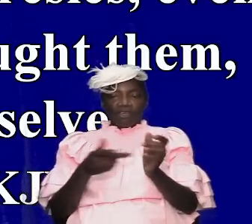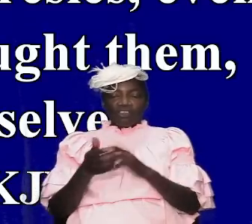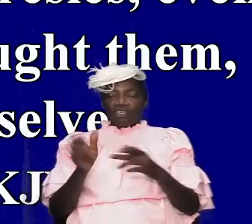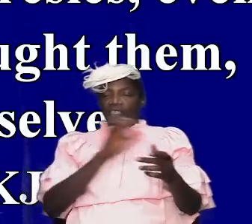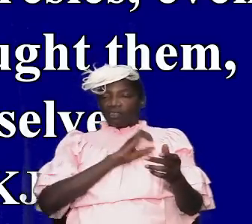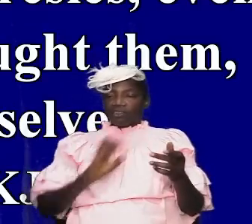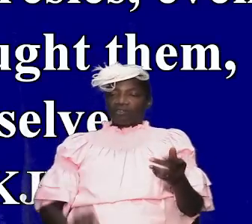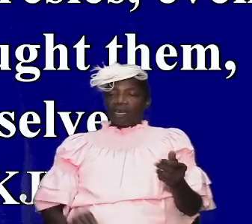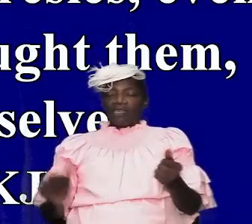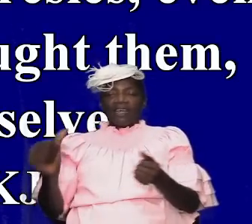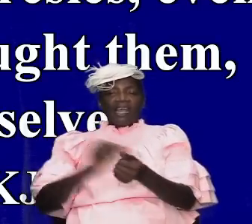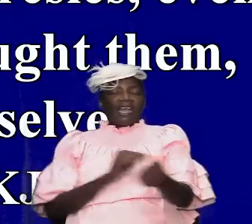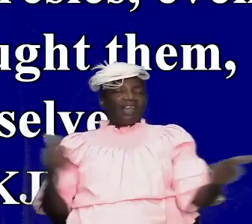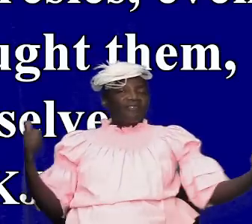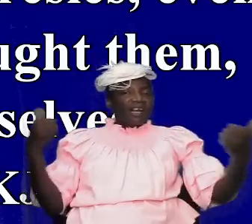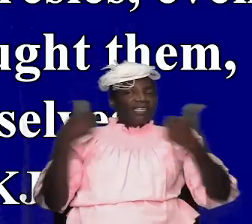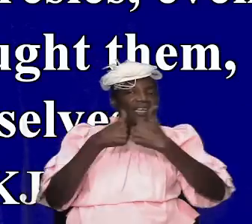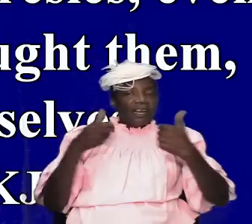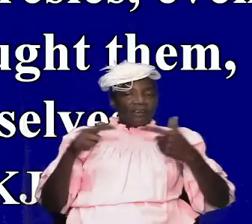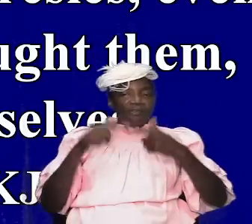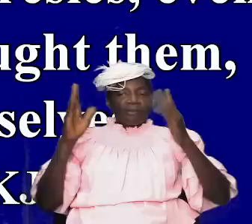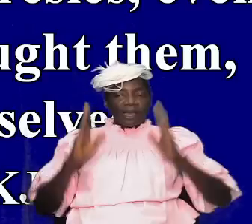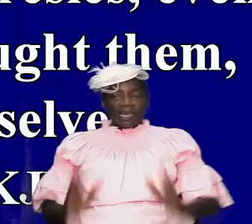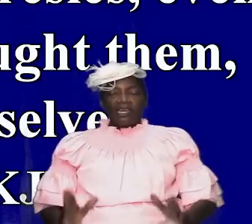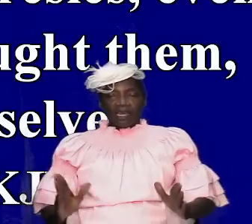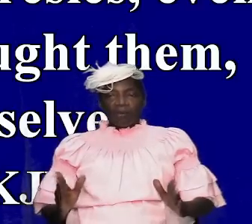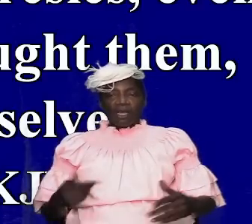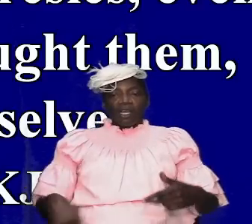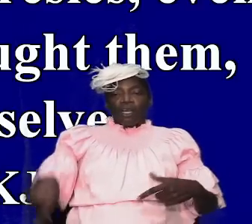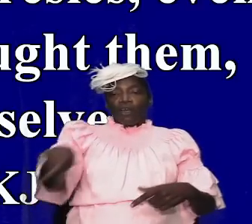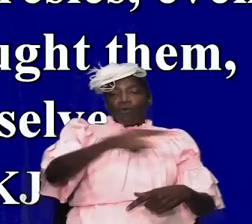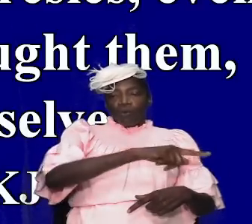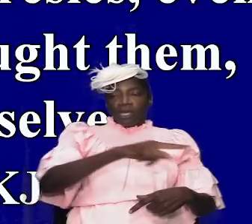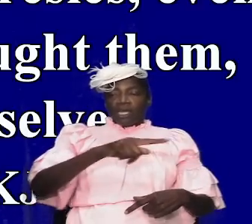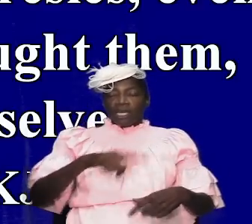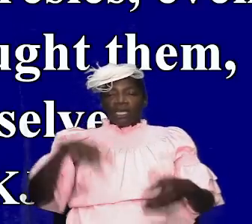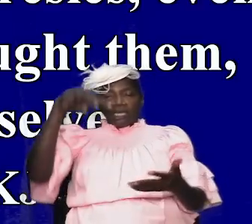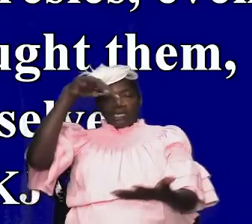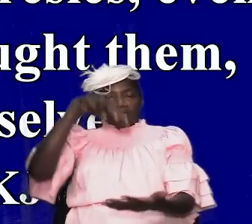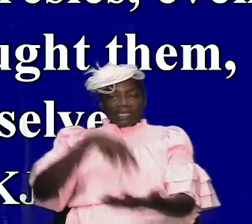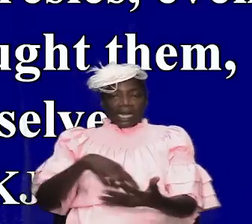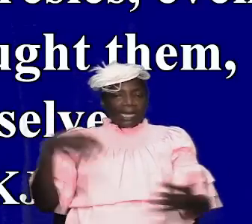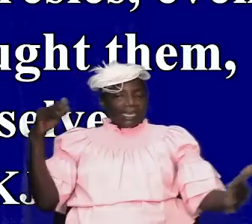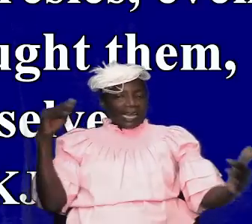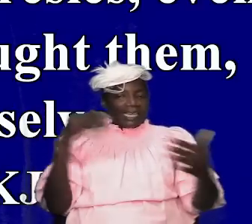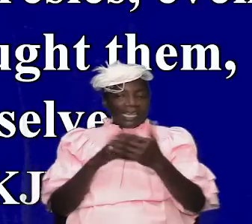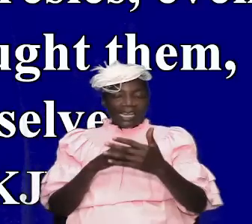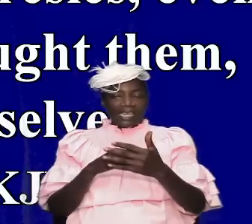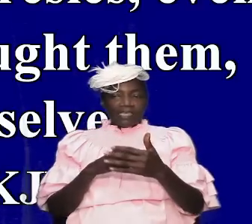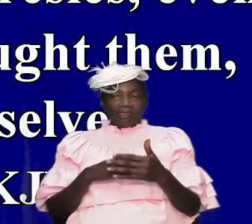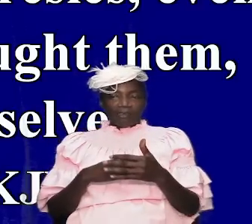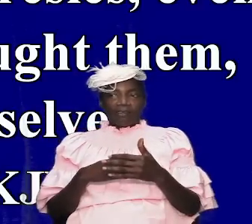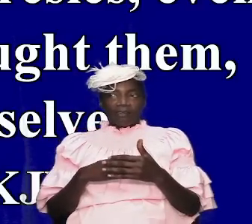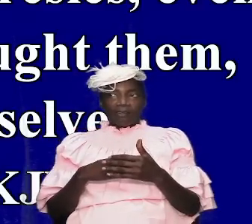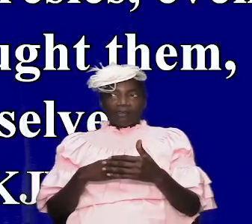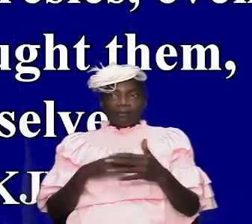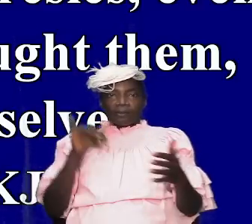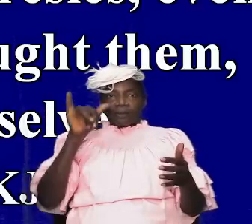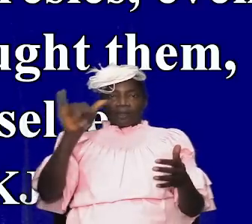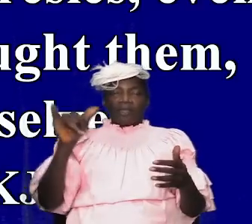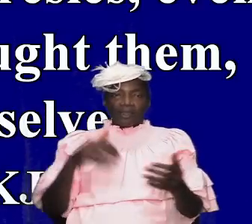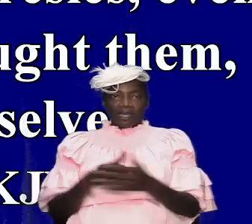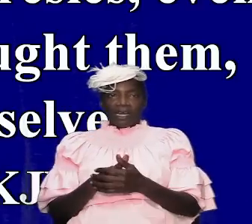attack from the adversary we are going to stand up against it and that